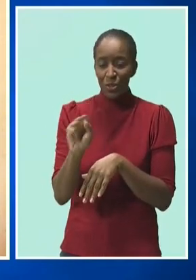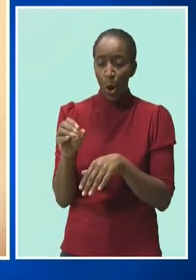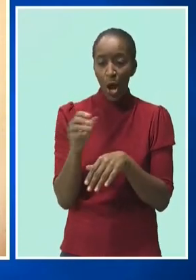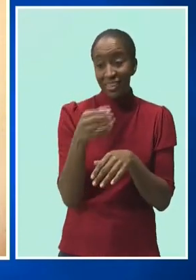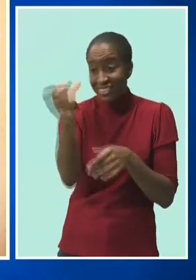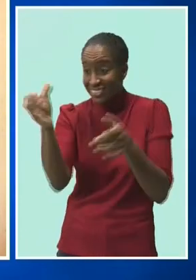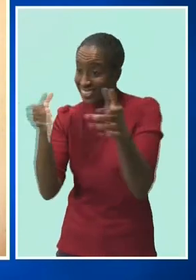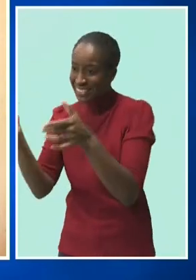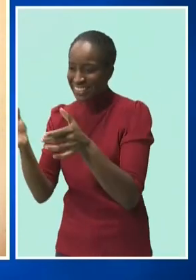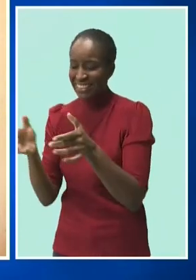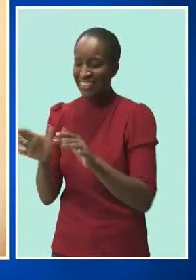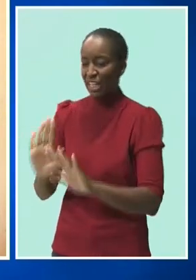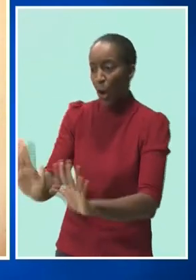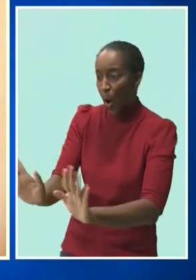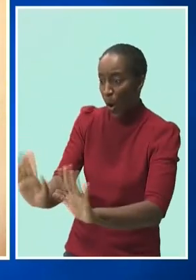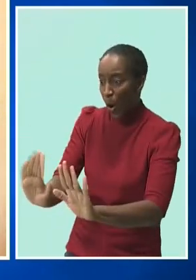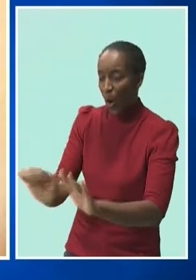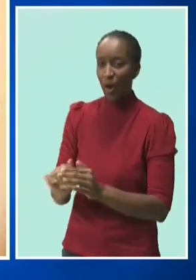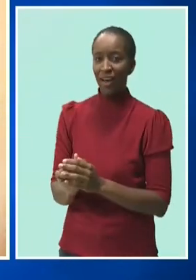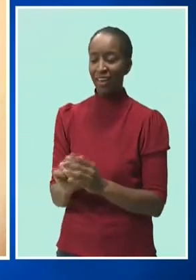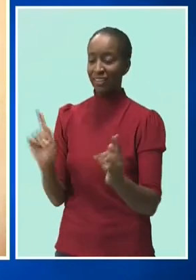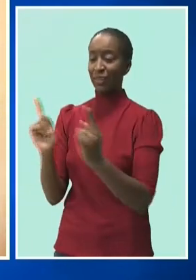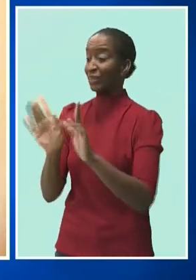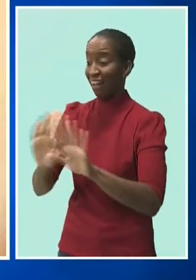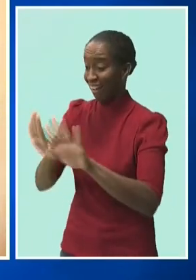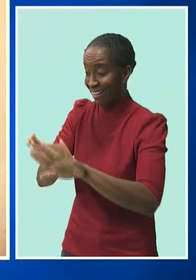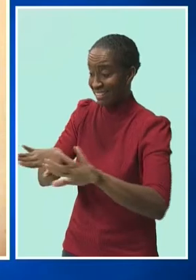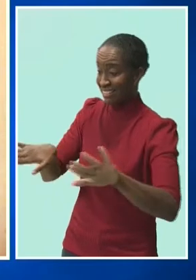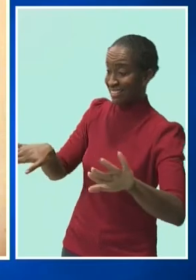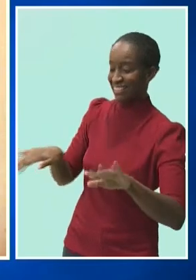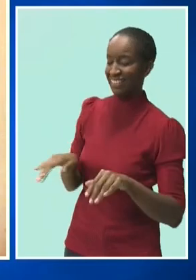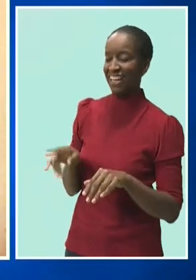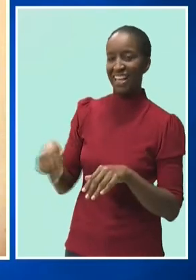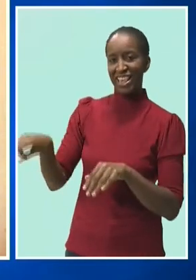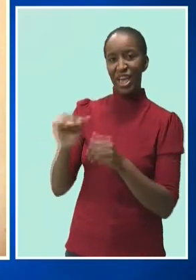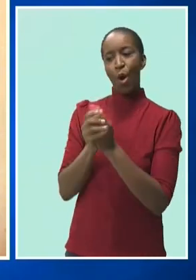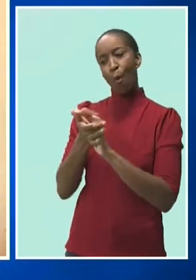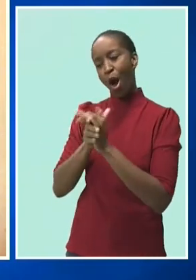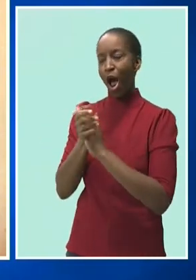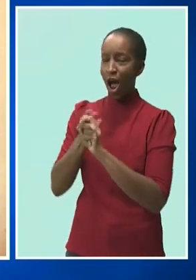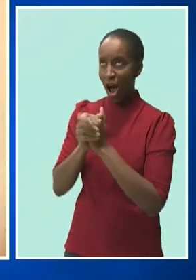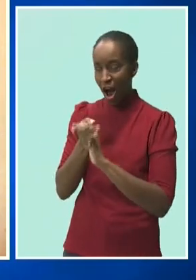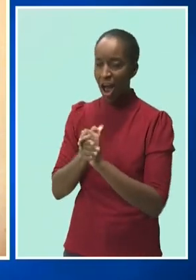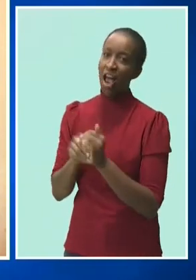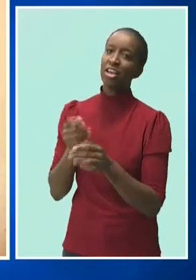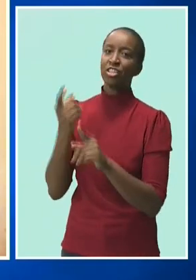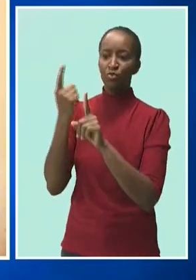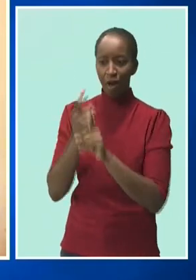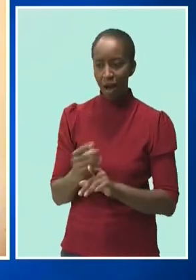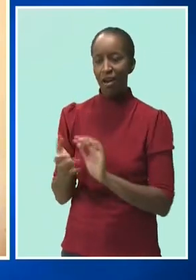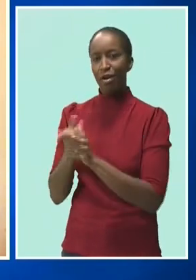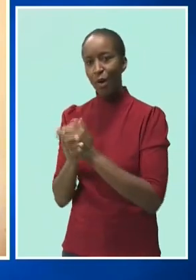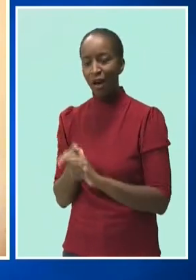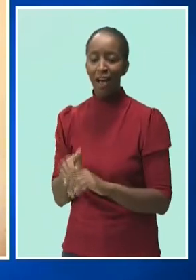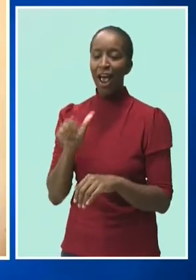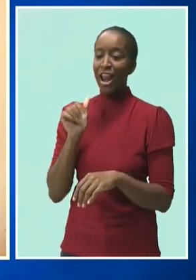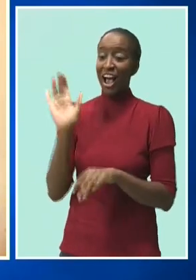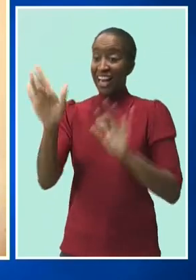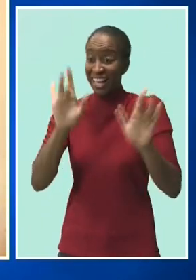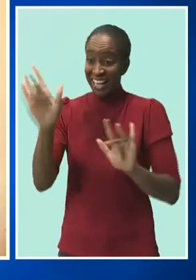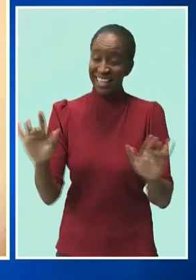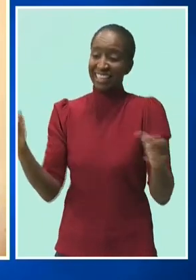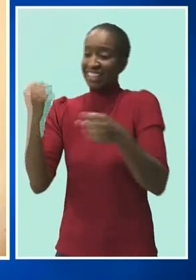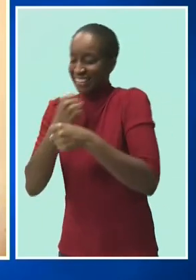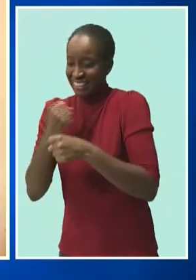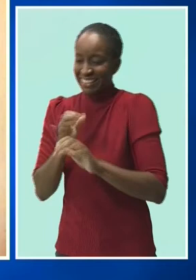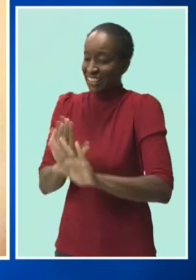away from one another, getting them to wash their hands regularly and to not touch up one another and not hug and so on.